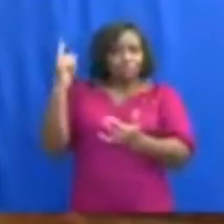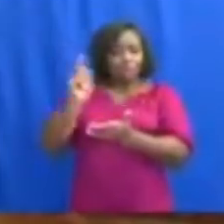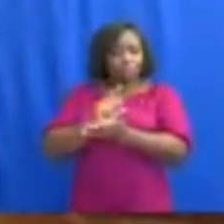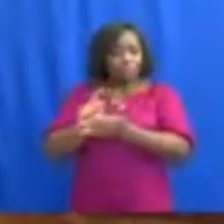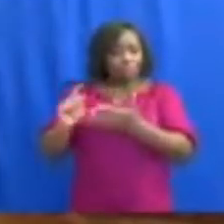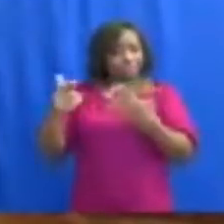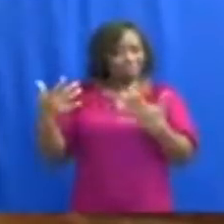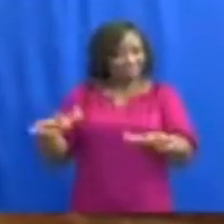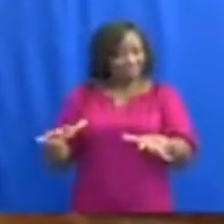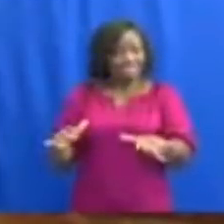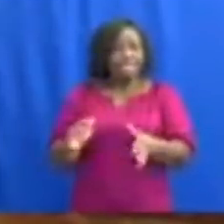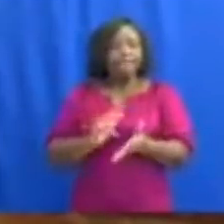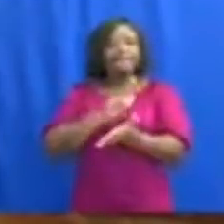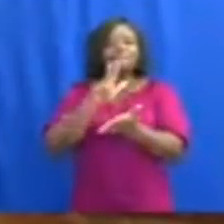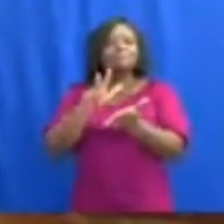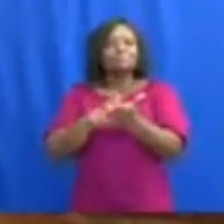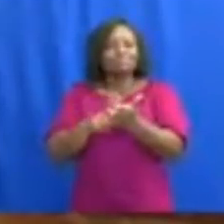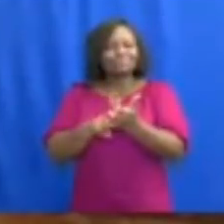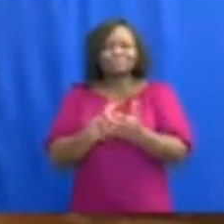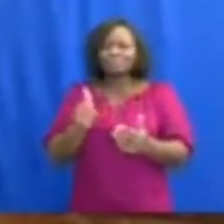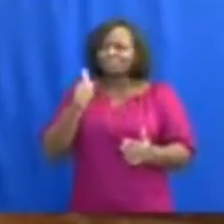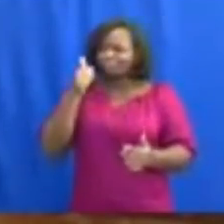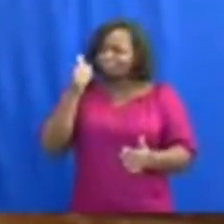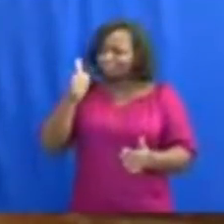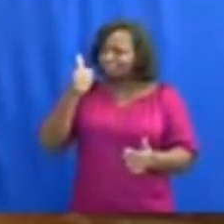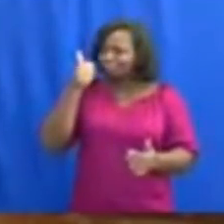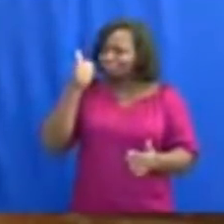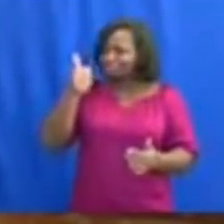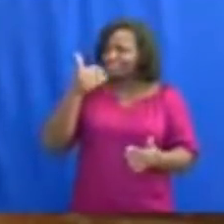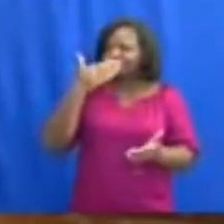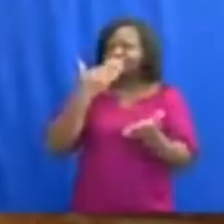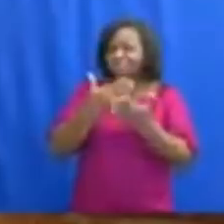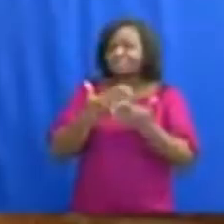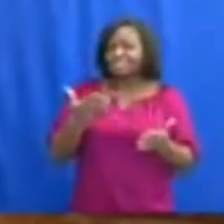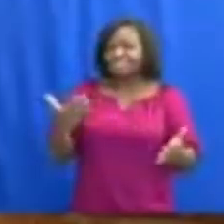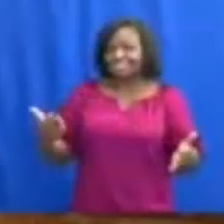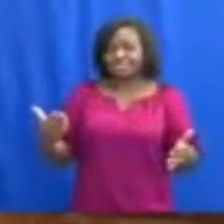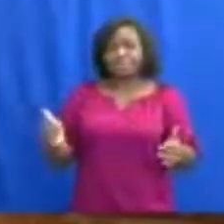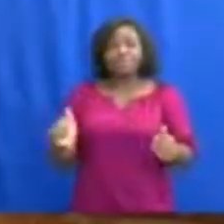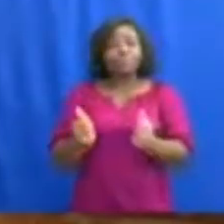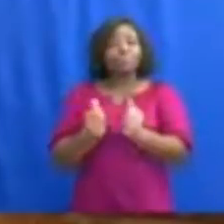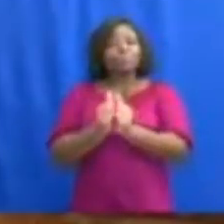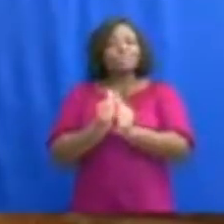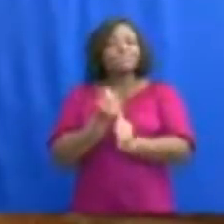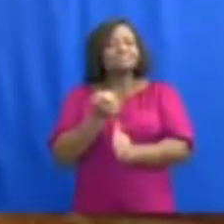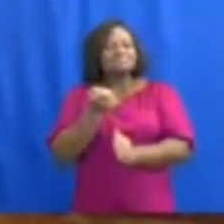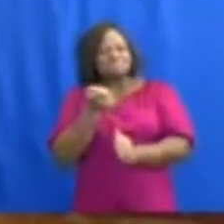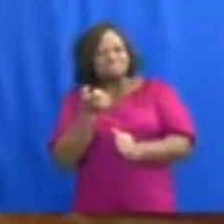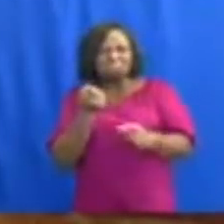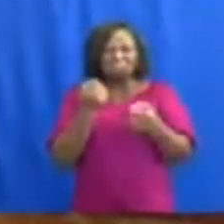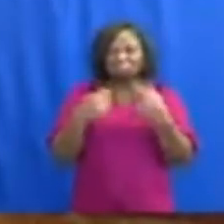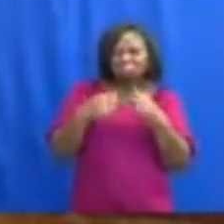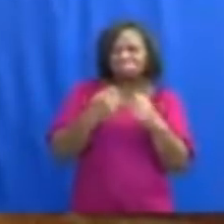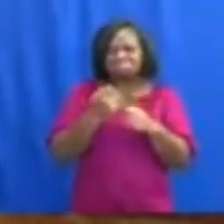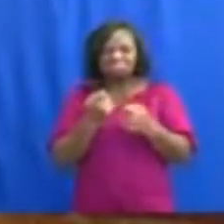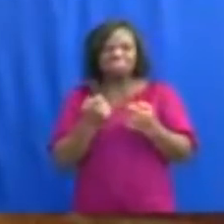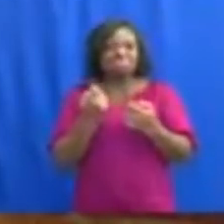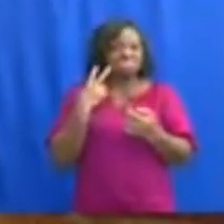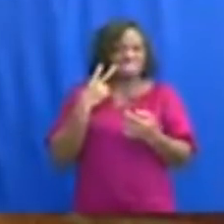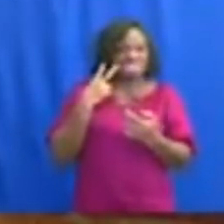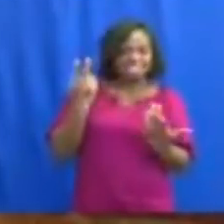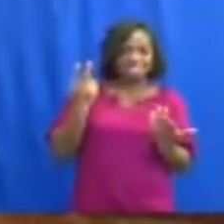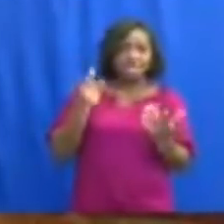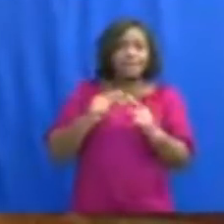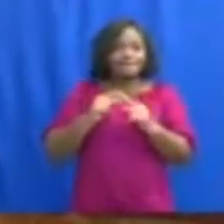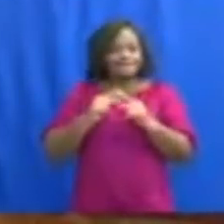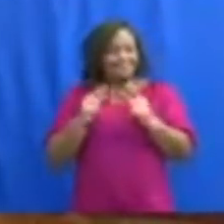do share it with us. Here at EAJ Media, we do our best to make your stories come to